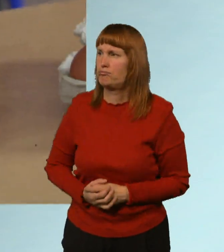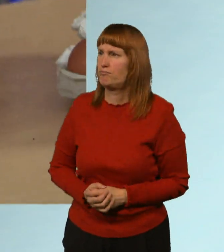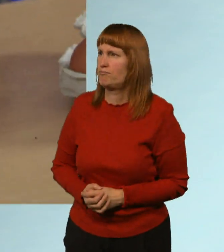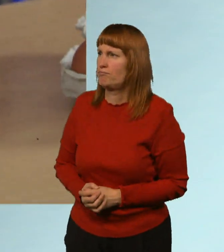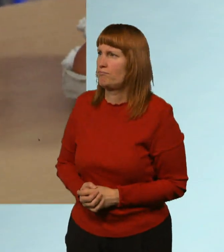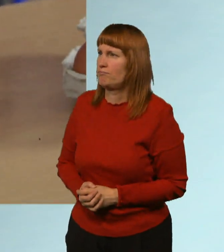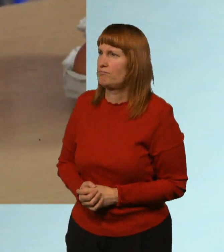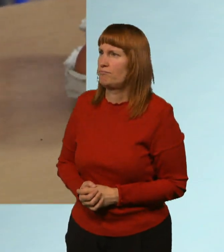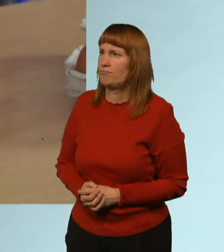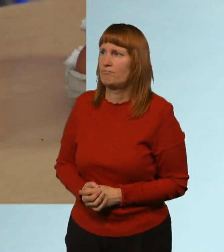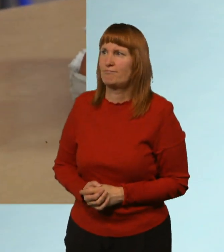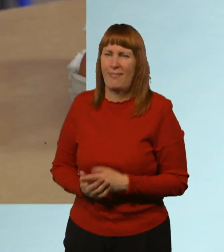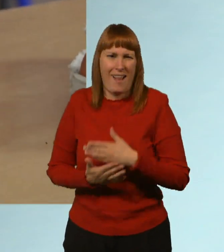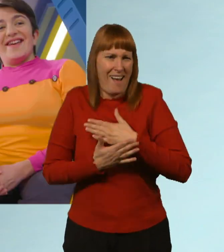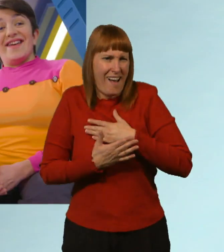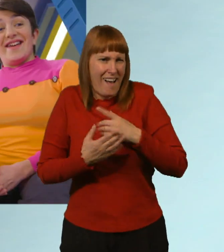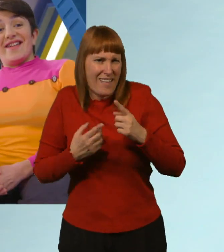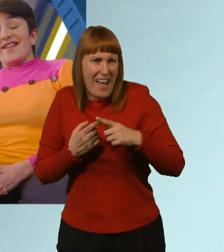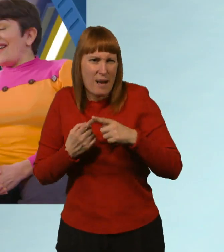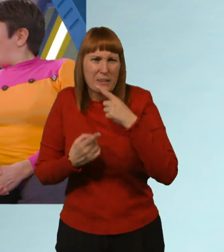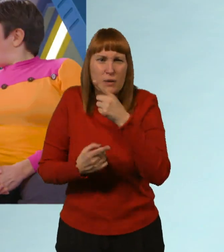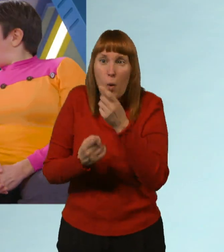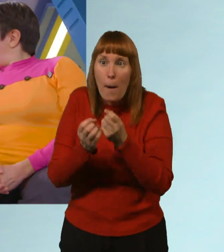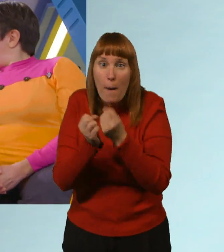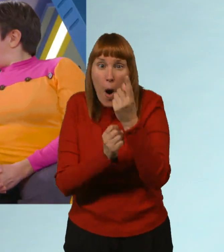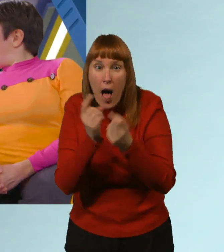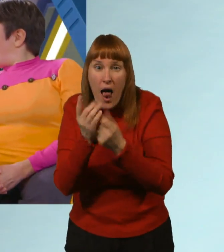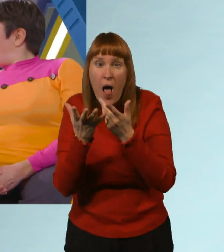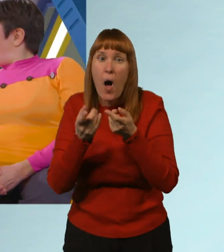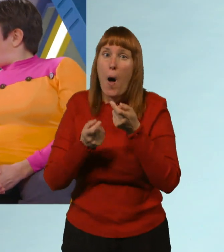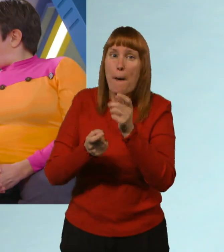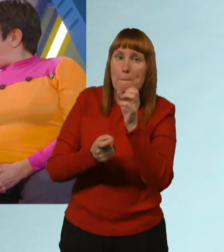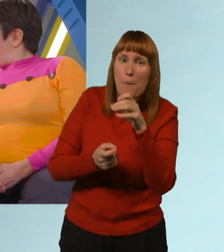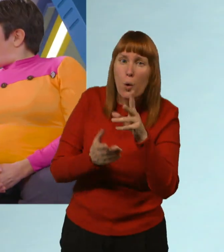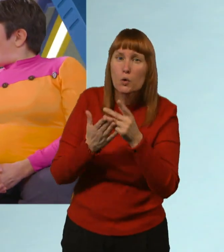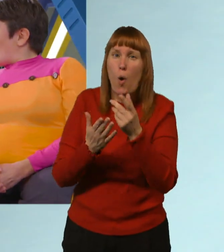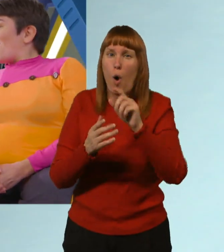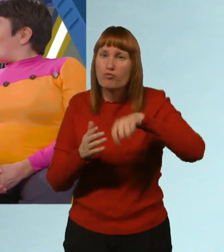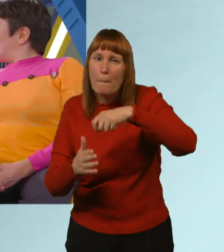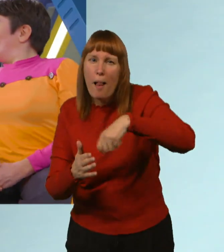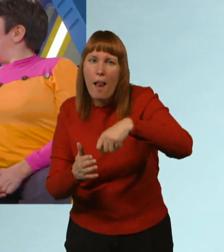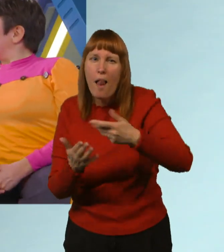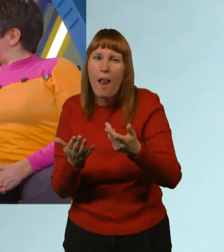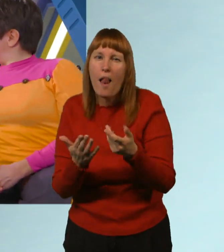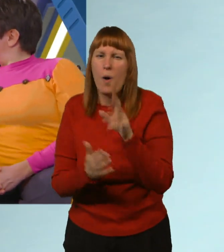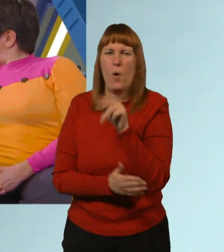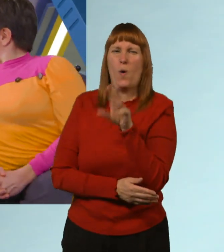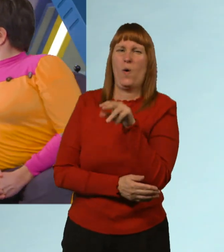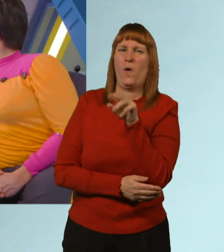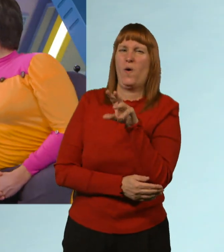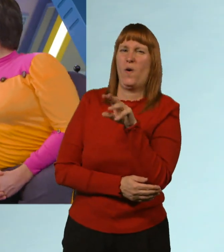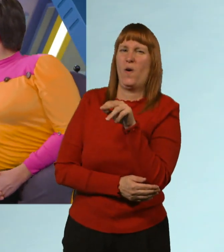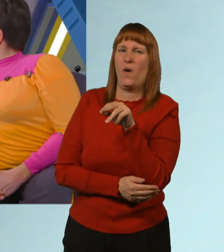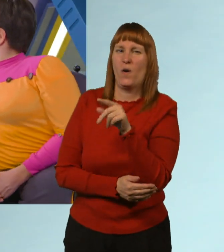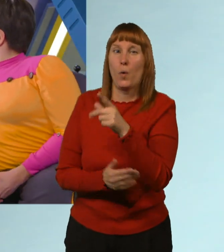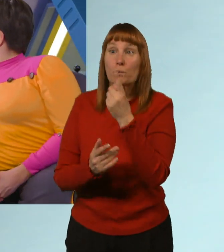I love eggs! Are they going to boil them? Or poach them? Or scramble them? Or... No, Zoom. They're